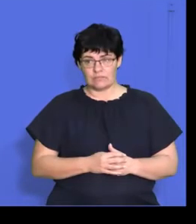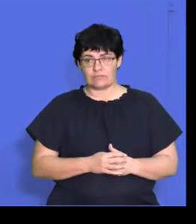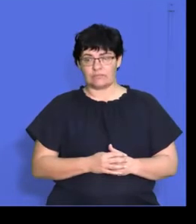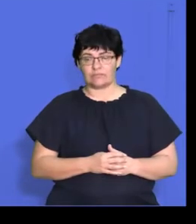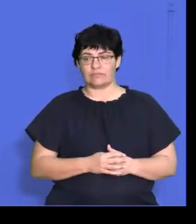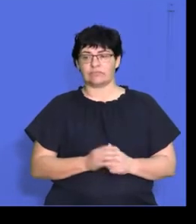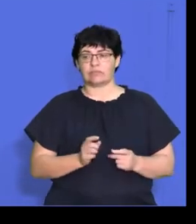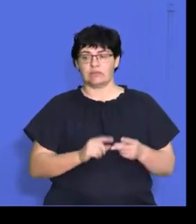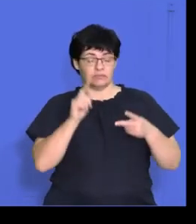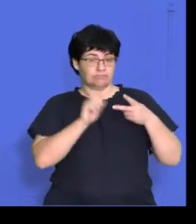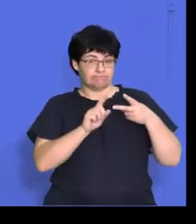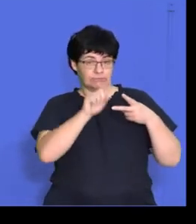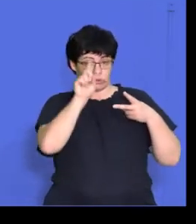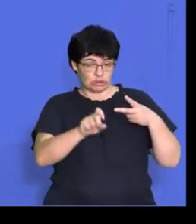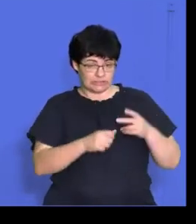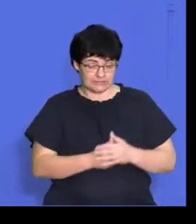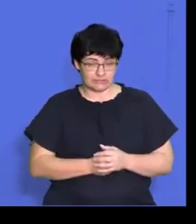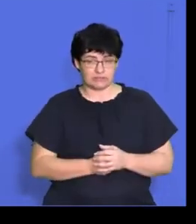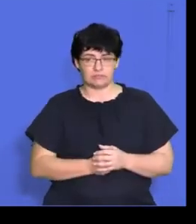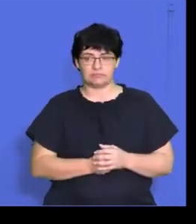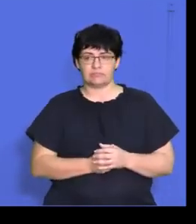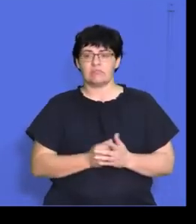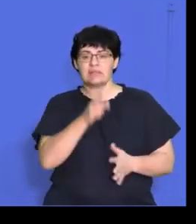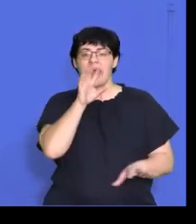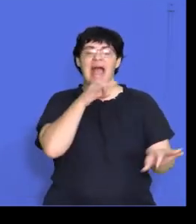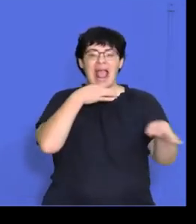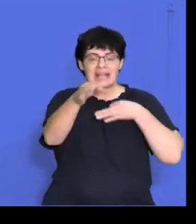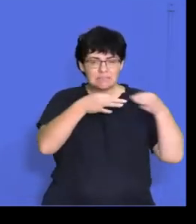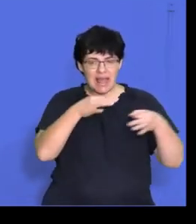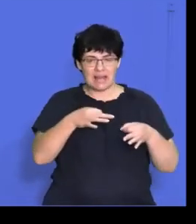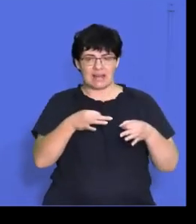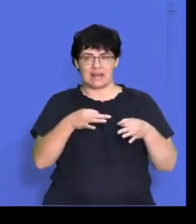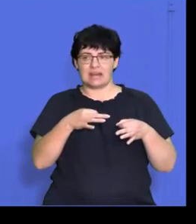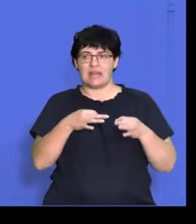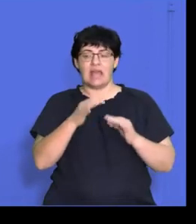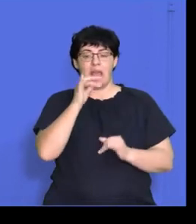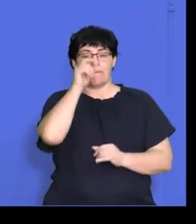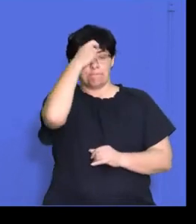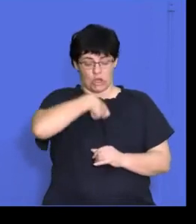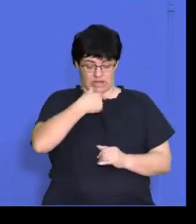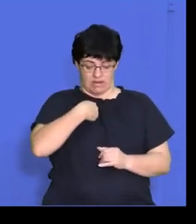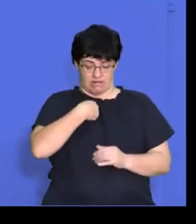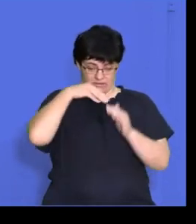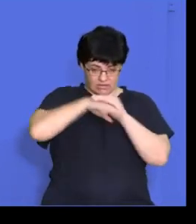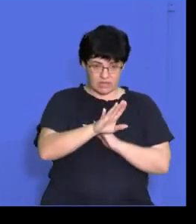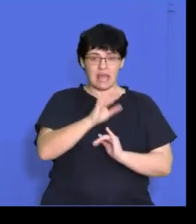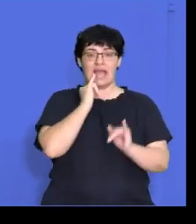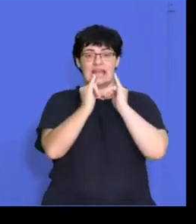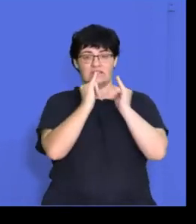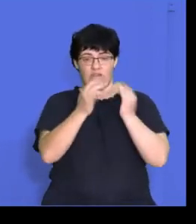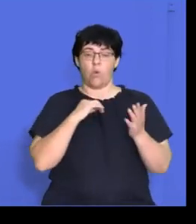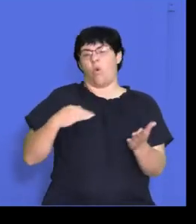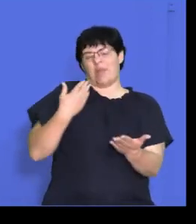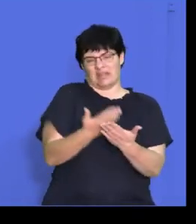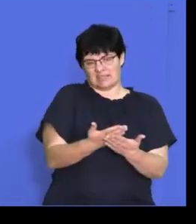All right, so if we look at the next question, it is explain the role of the interviewee or the applicant